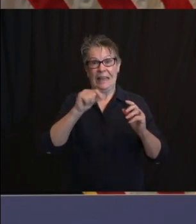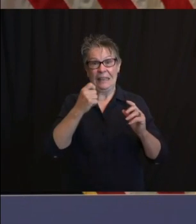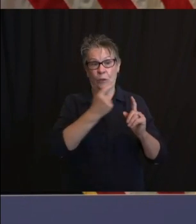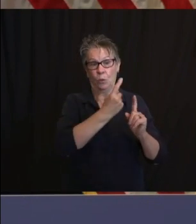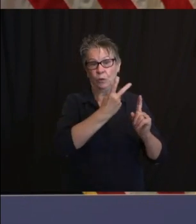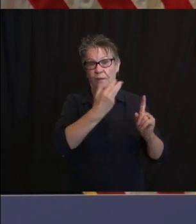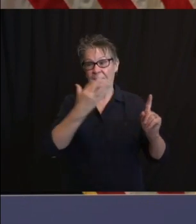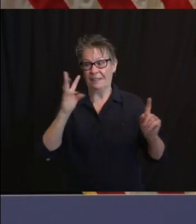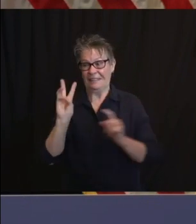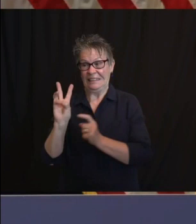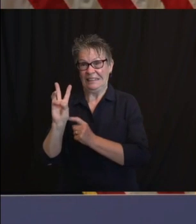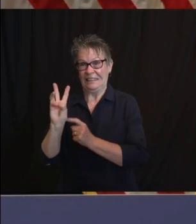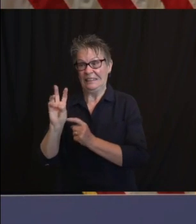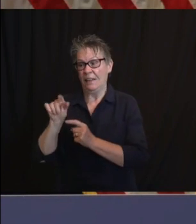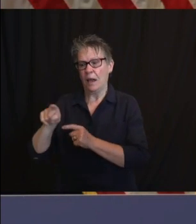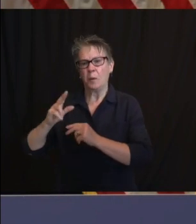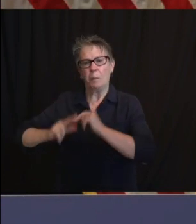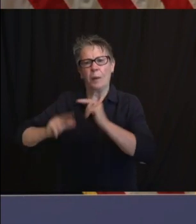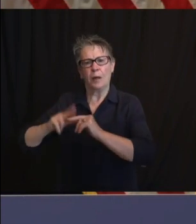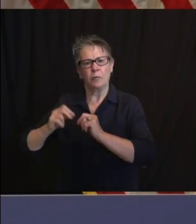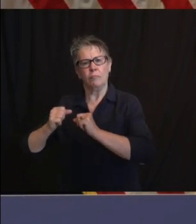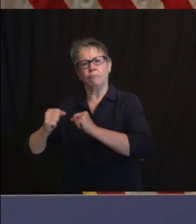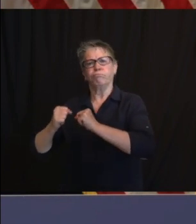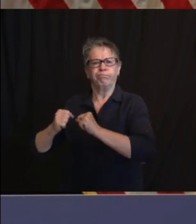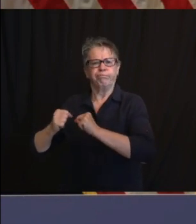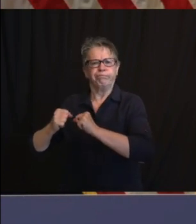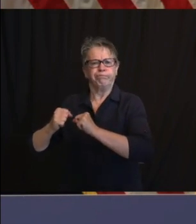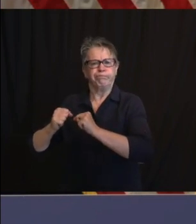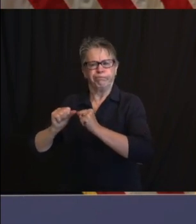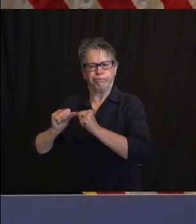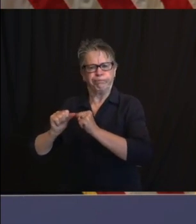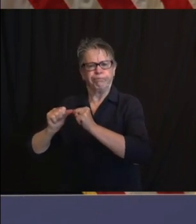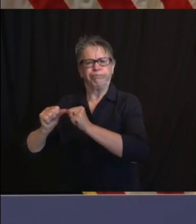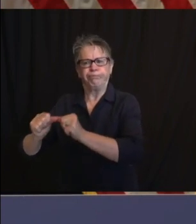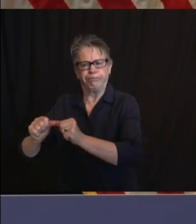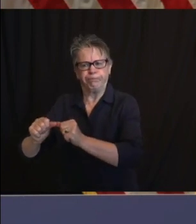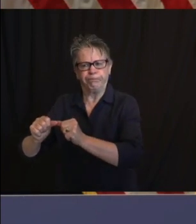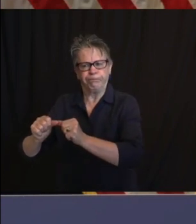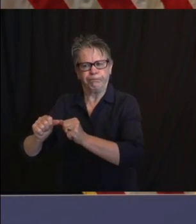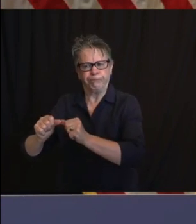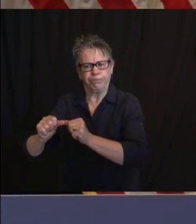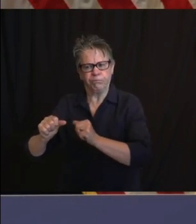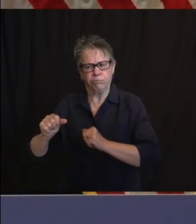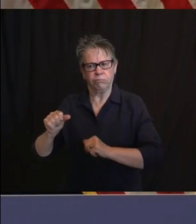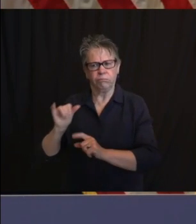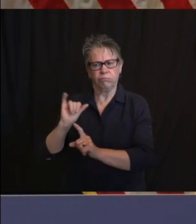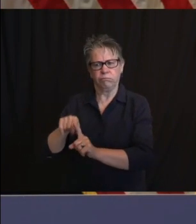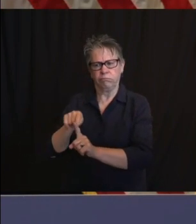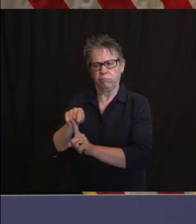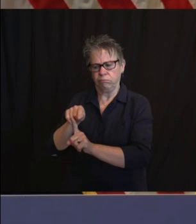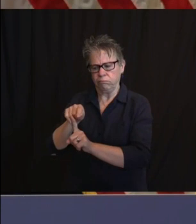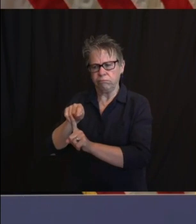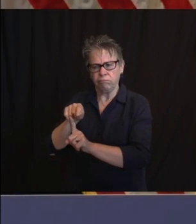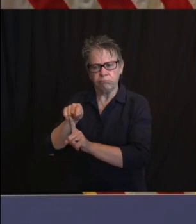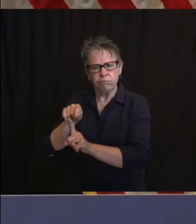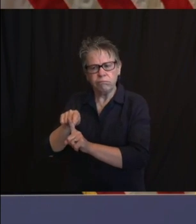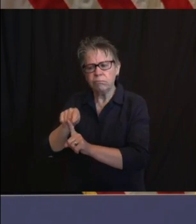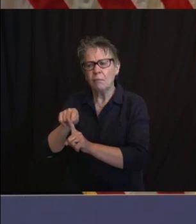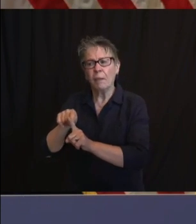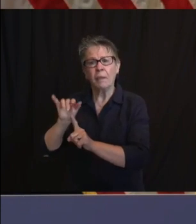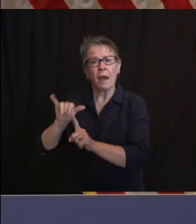discuss almost every day, but it's also the bed capacity, ventilator capacity, health care worker capacity,